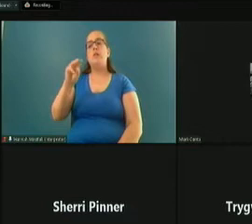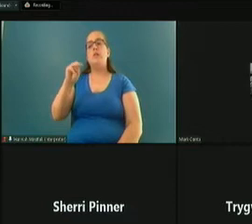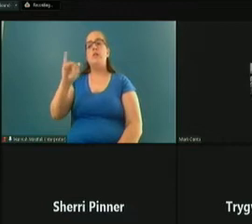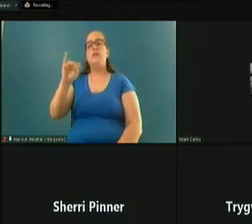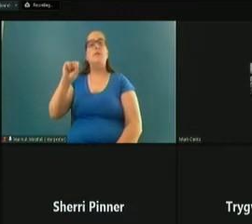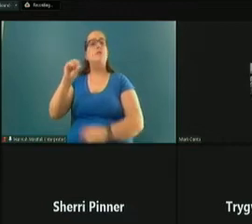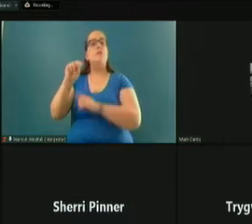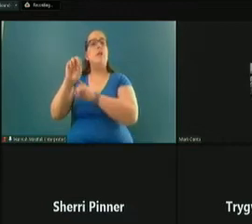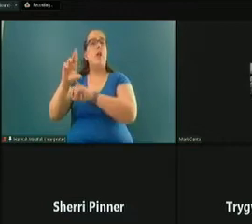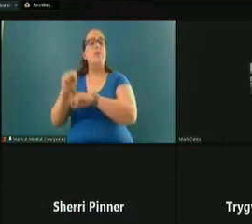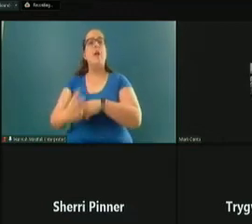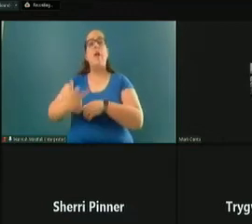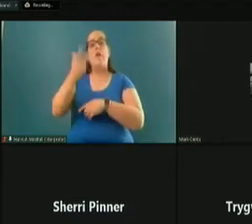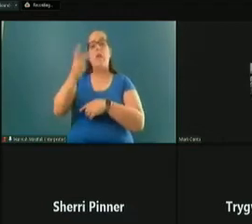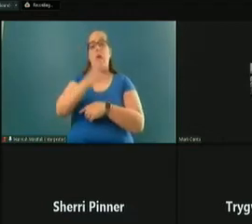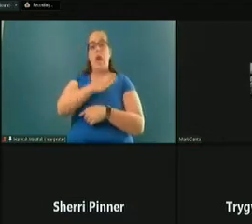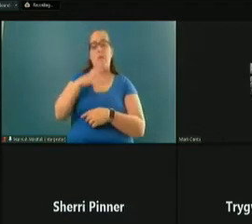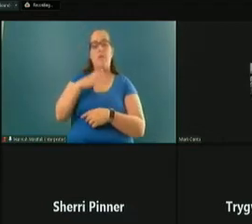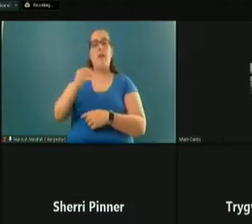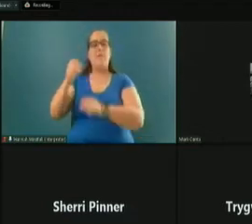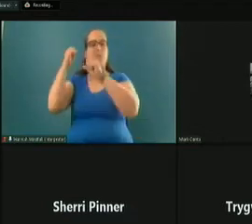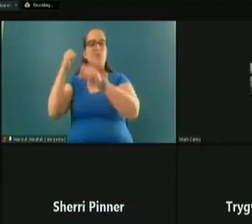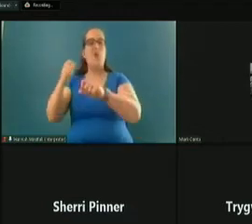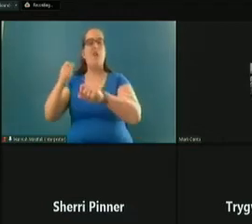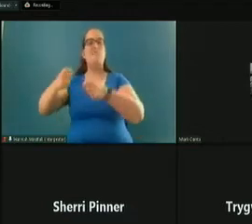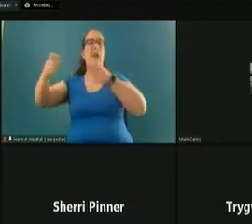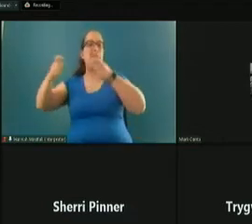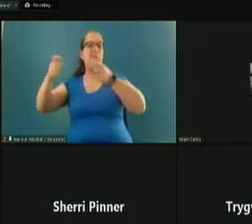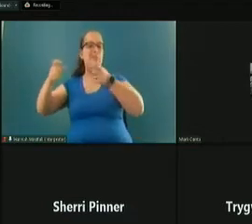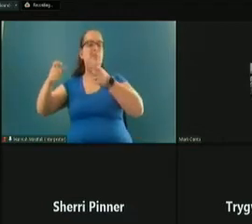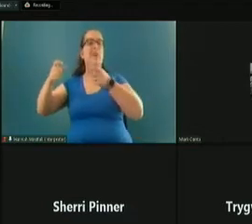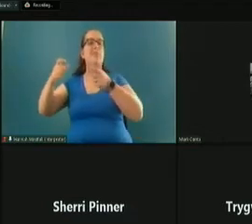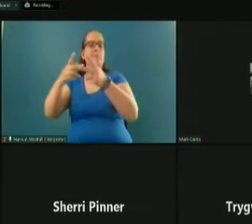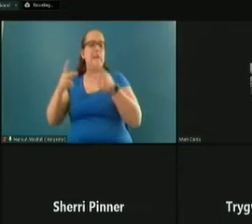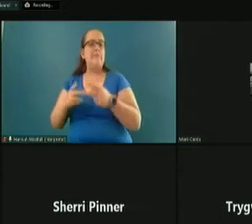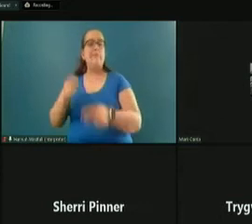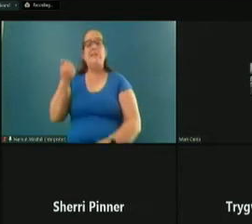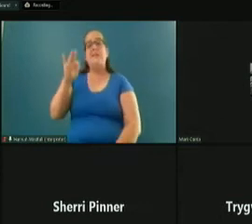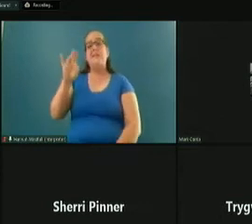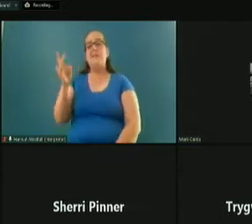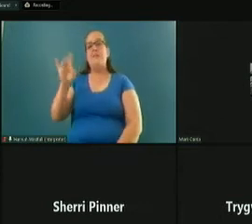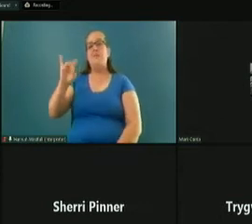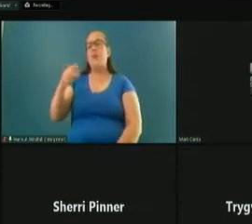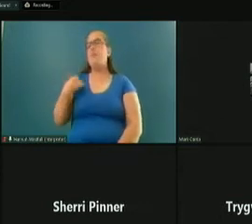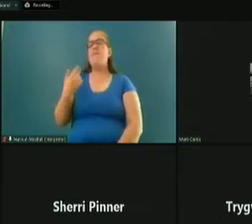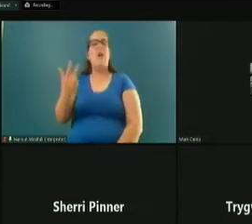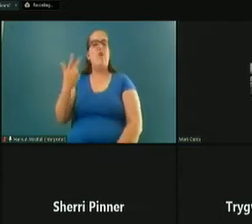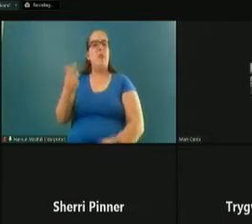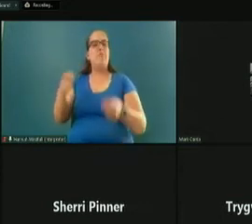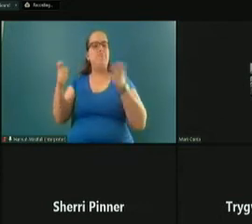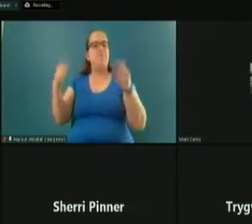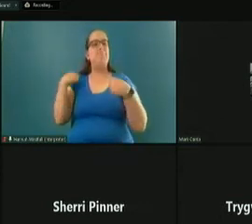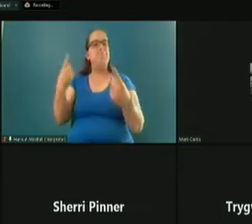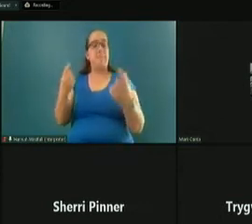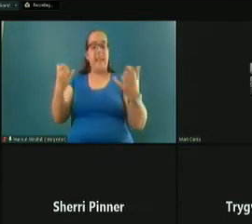commissioners and a strong administrator position, 1978. And there's been three administrators since, so now at this time we